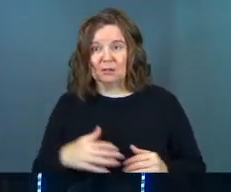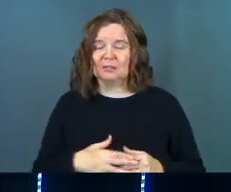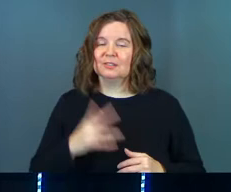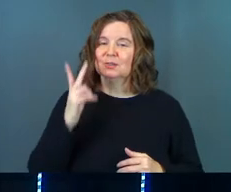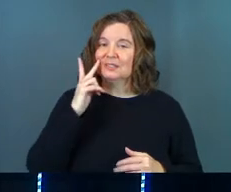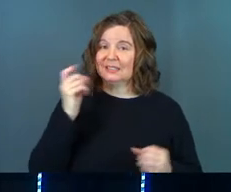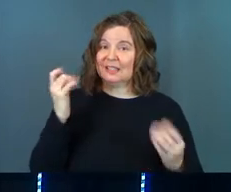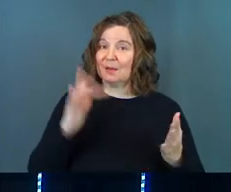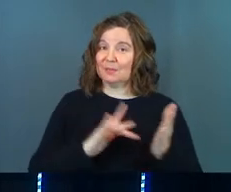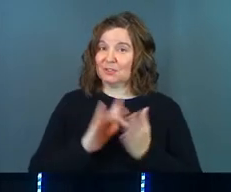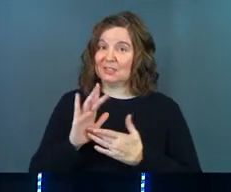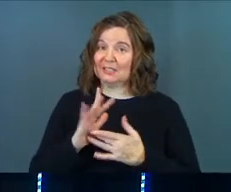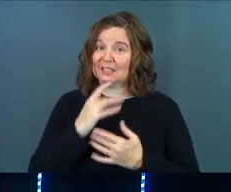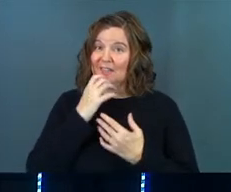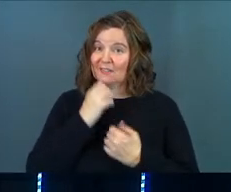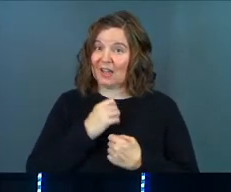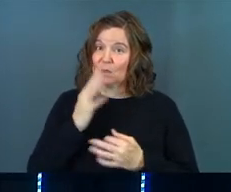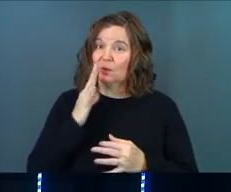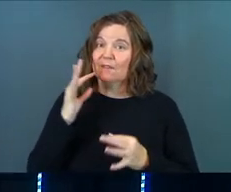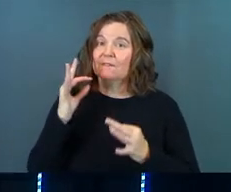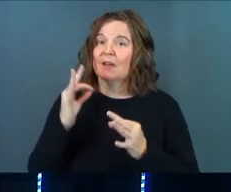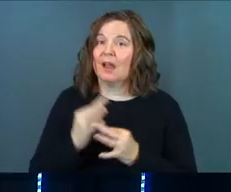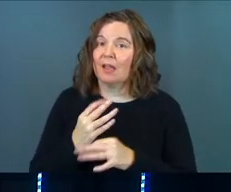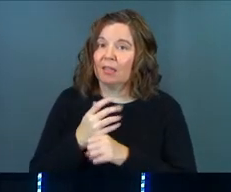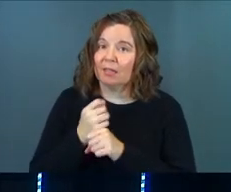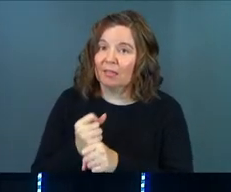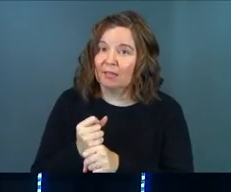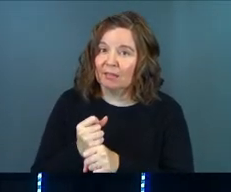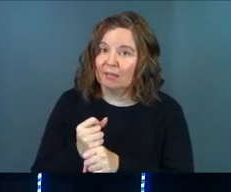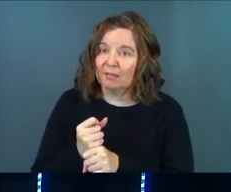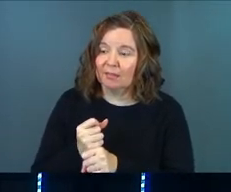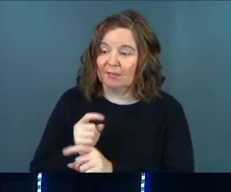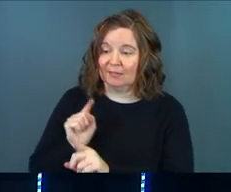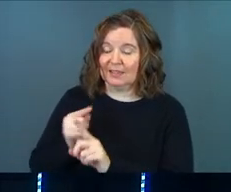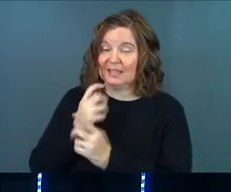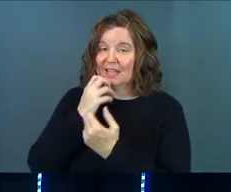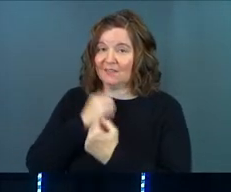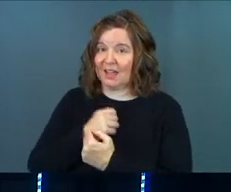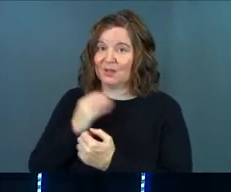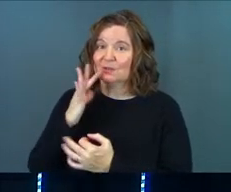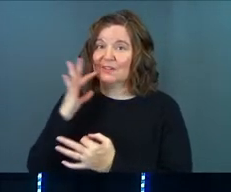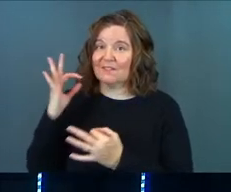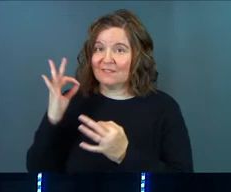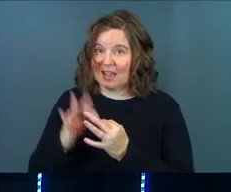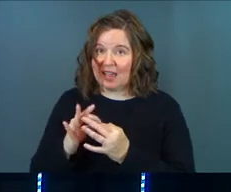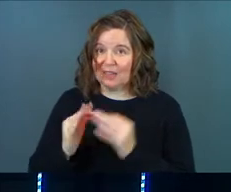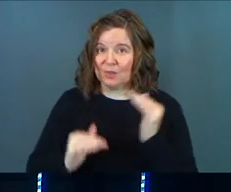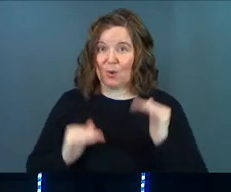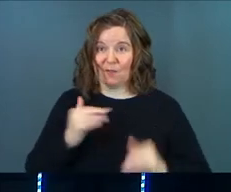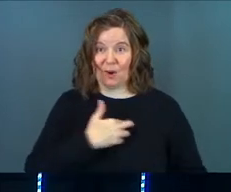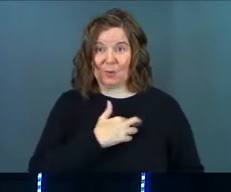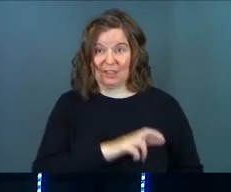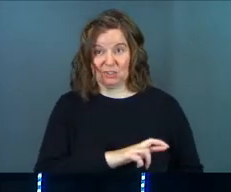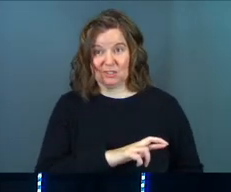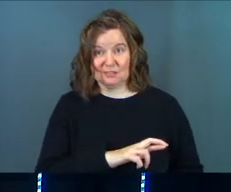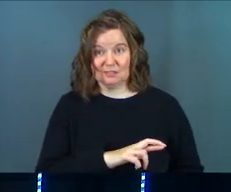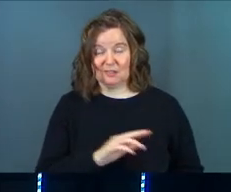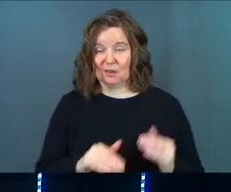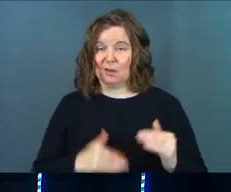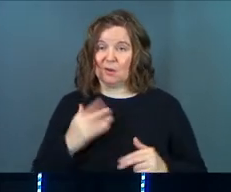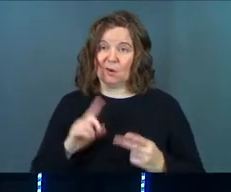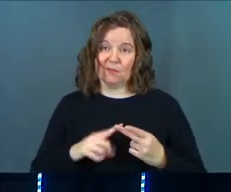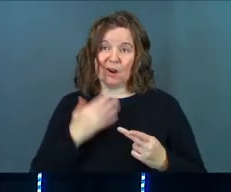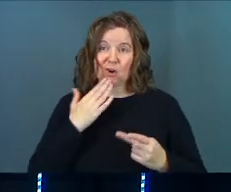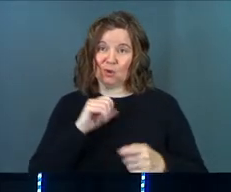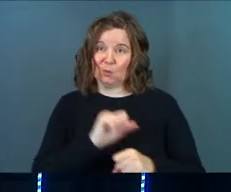You see how much Jesus values faith. He values faith over our religion, over